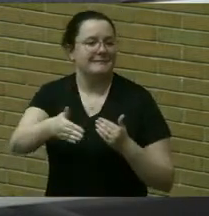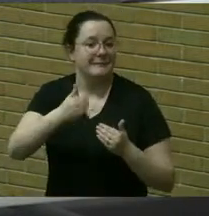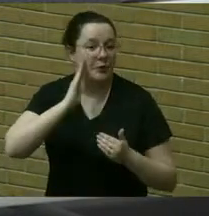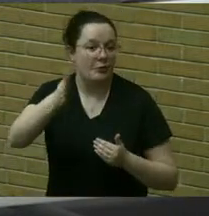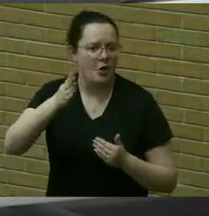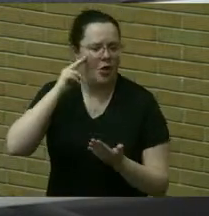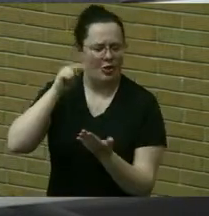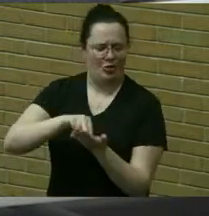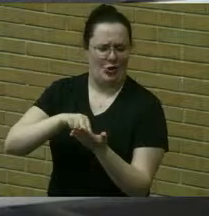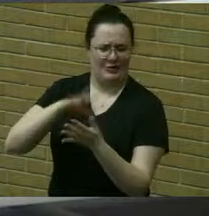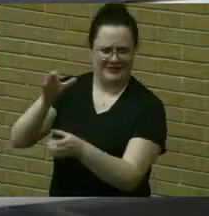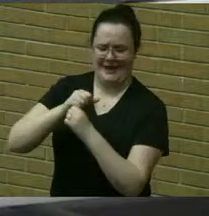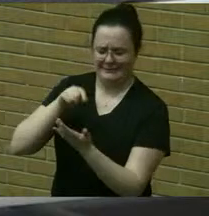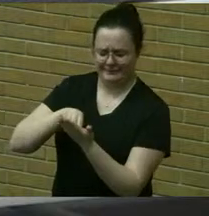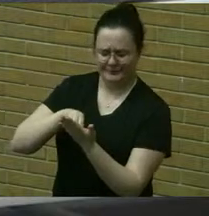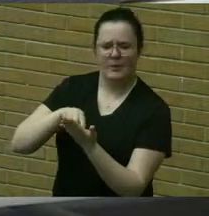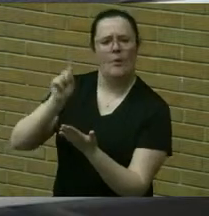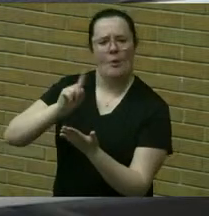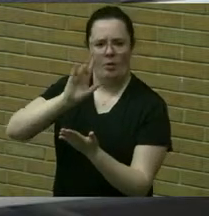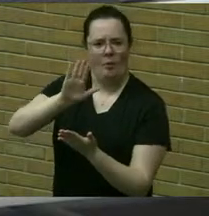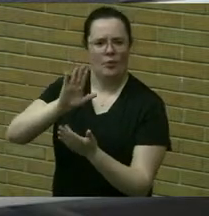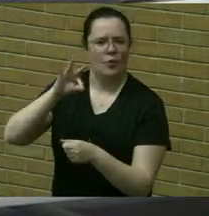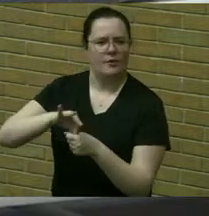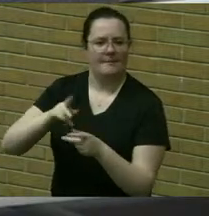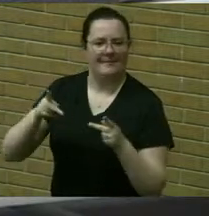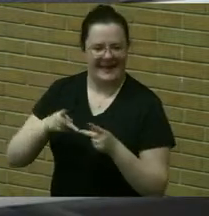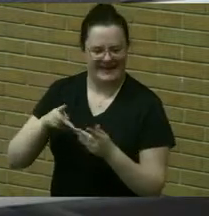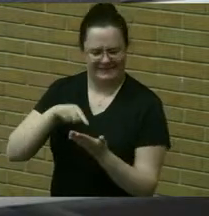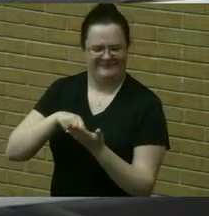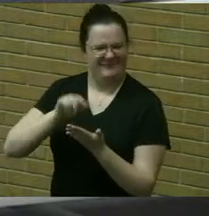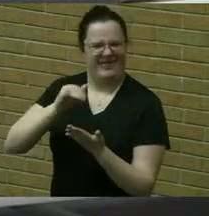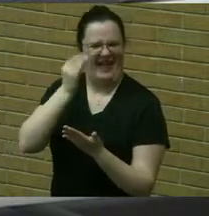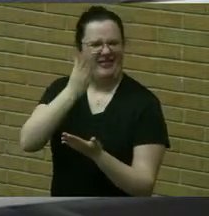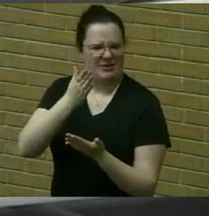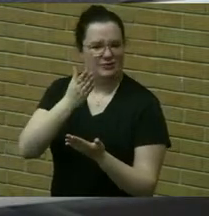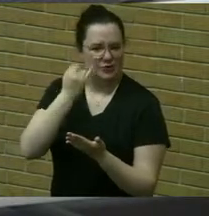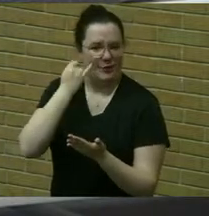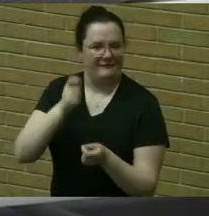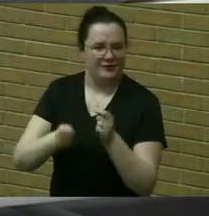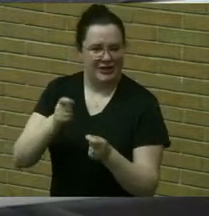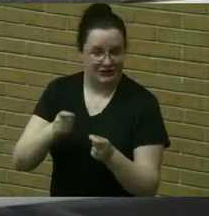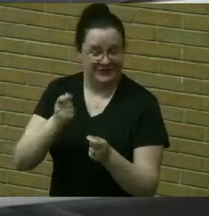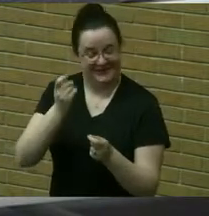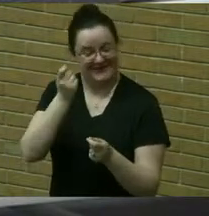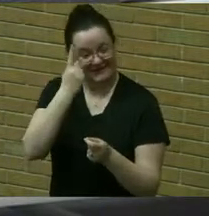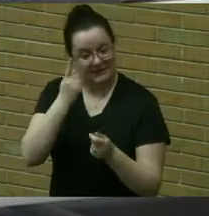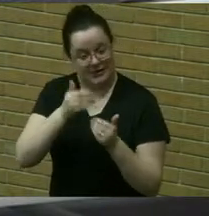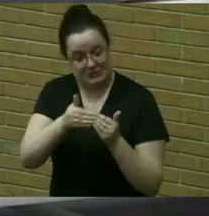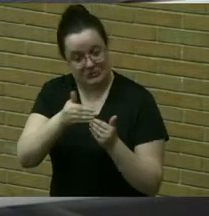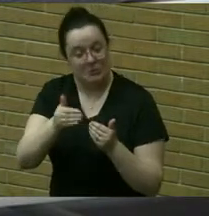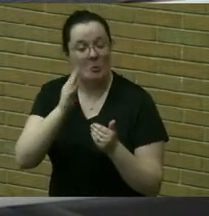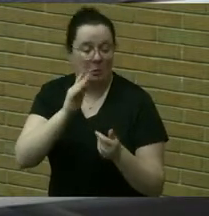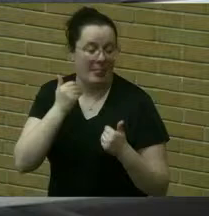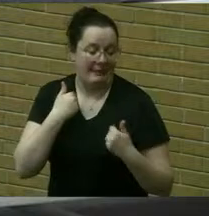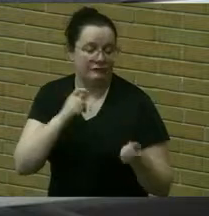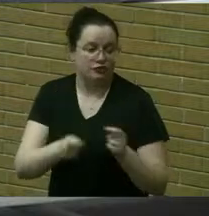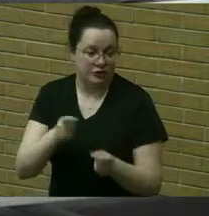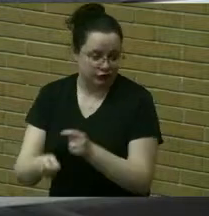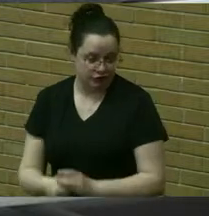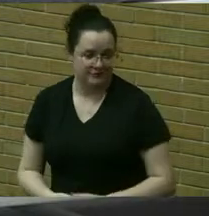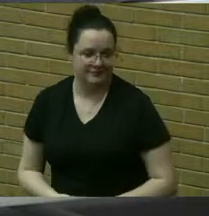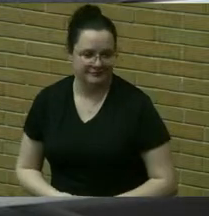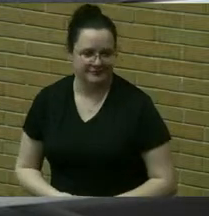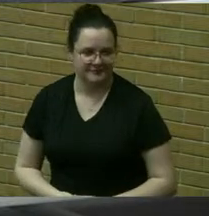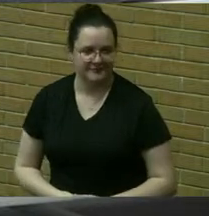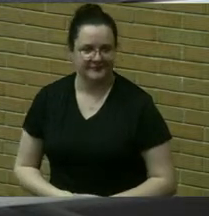um that does say if there's changes and there's going to be changes in the coming years there's some upcoming